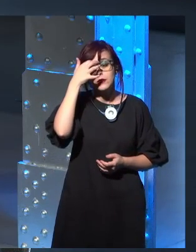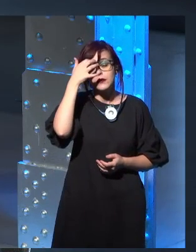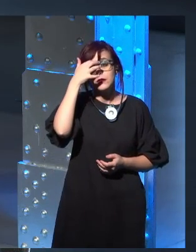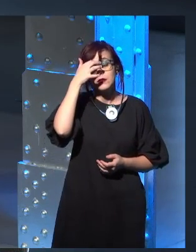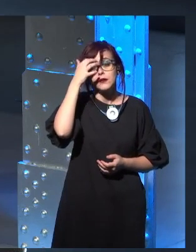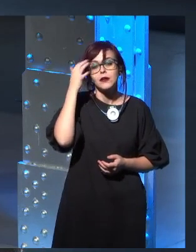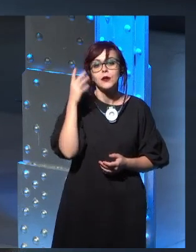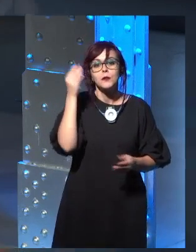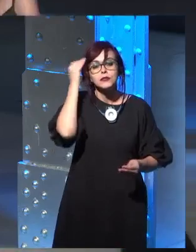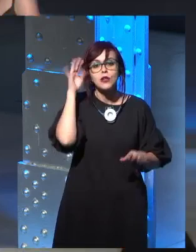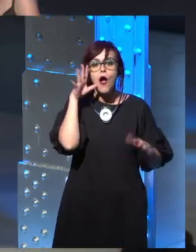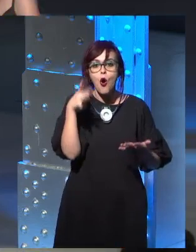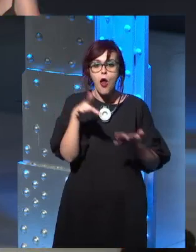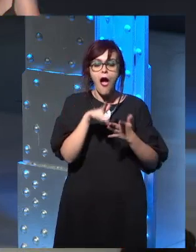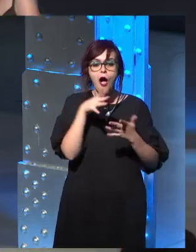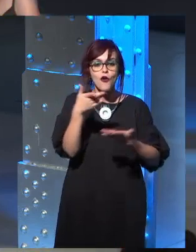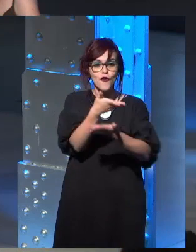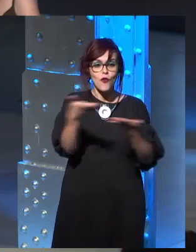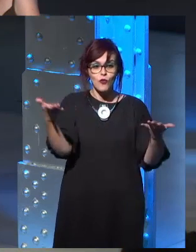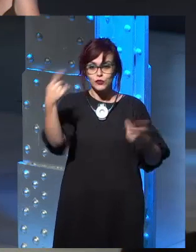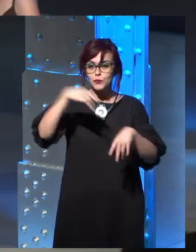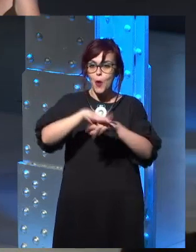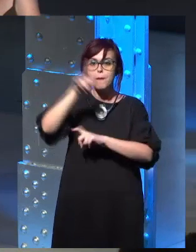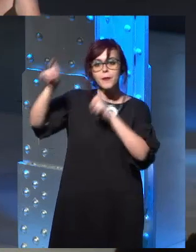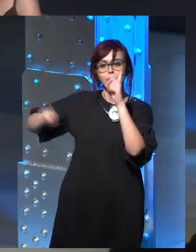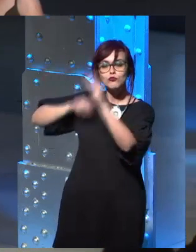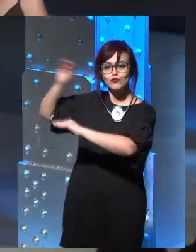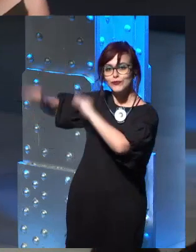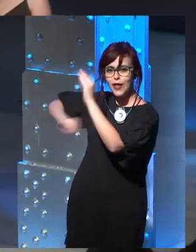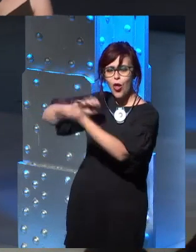Well, think now it's the time for the audience.